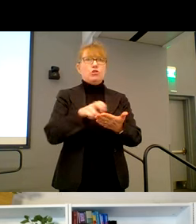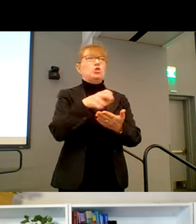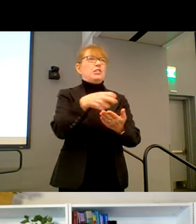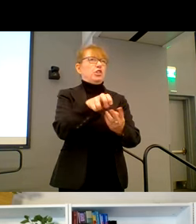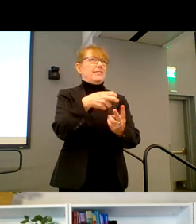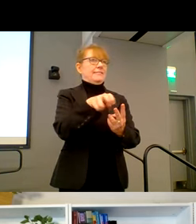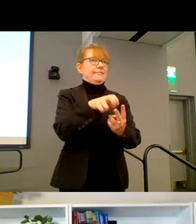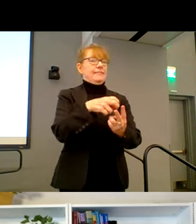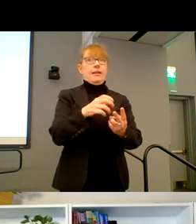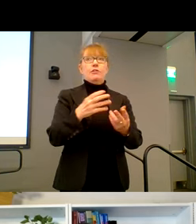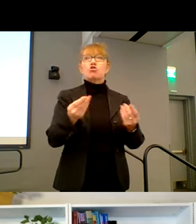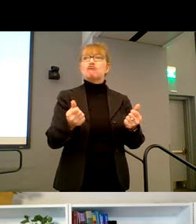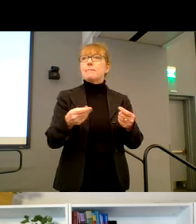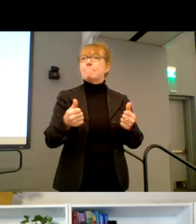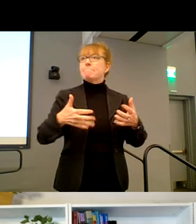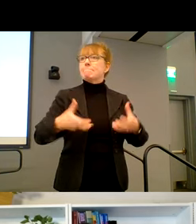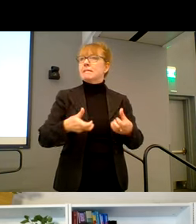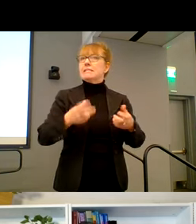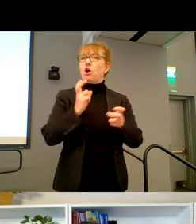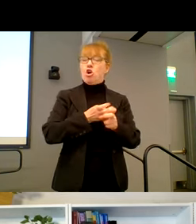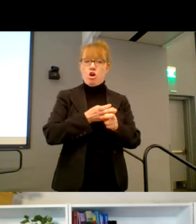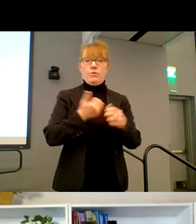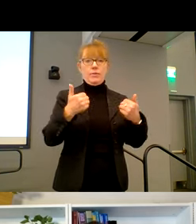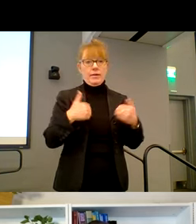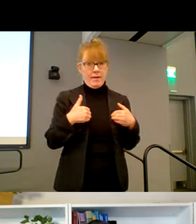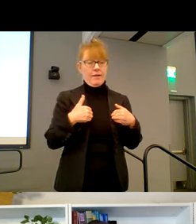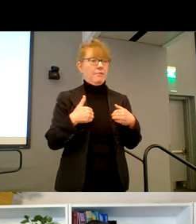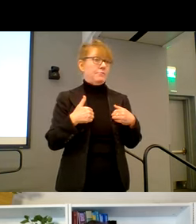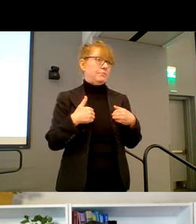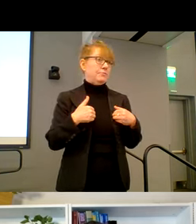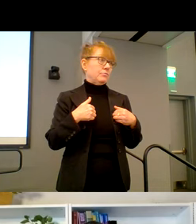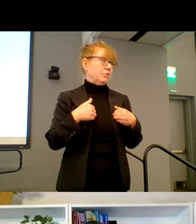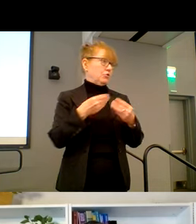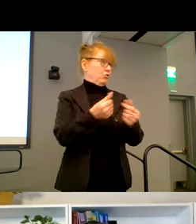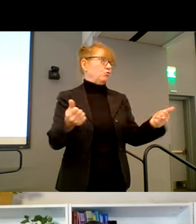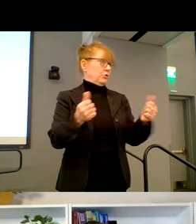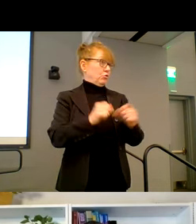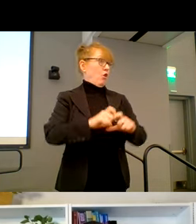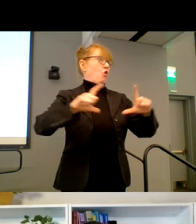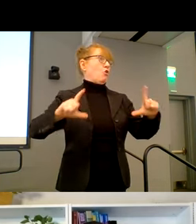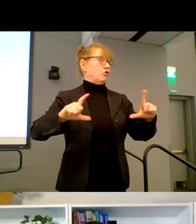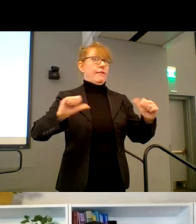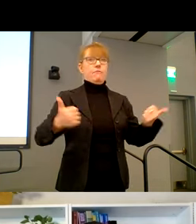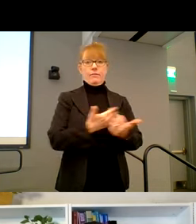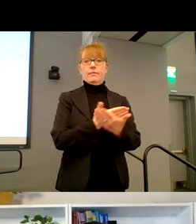and that the grip is kind of very difficult, we have this 3d printed solution where it enlarges everything and the player can really play.